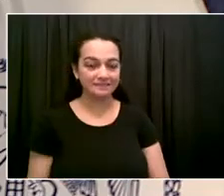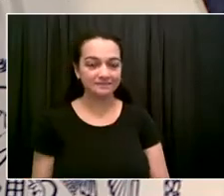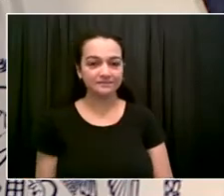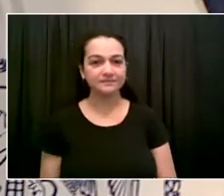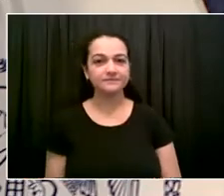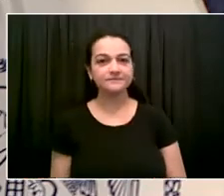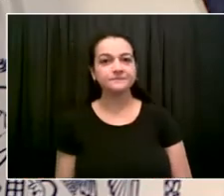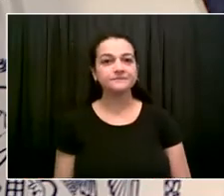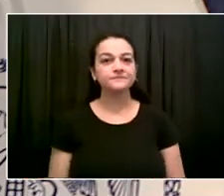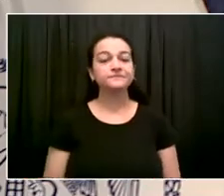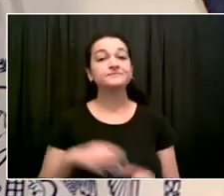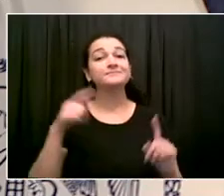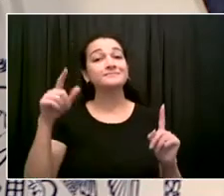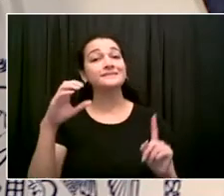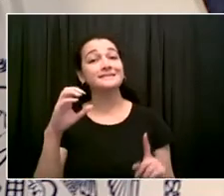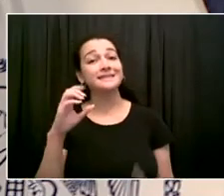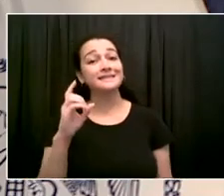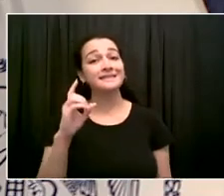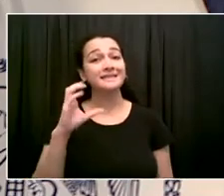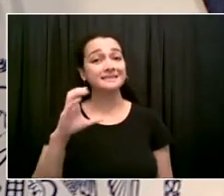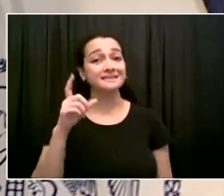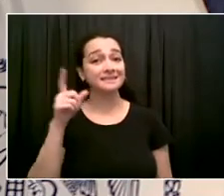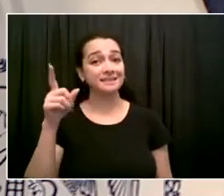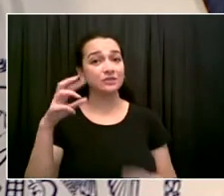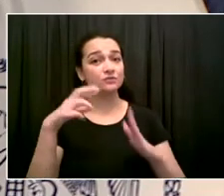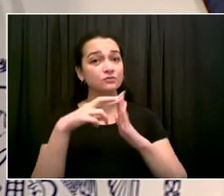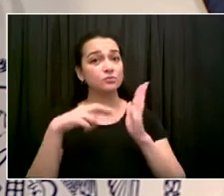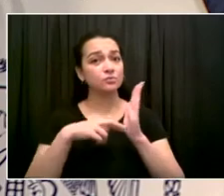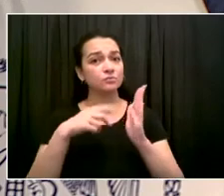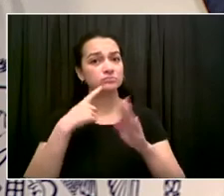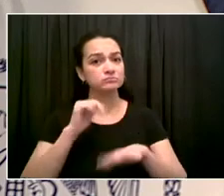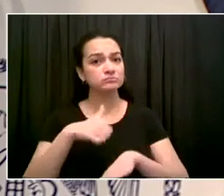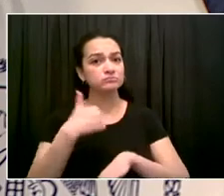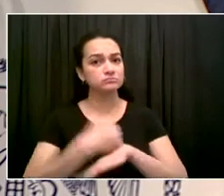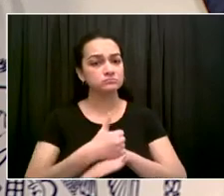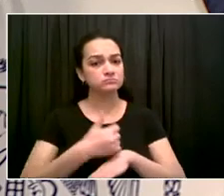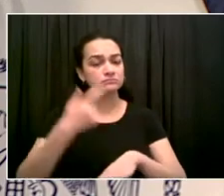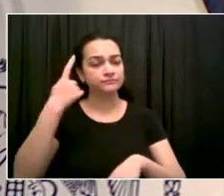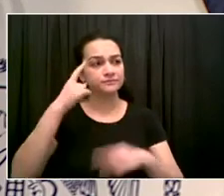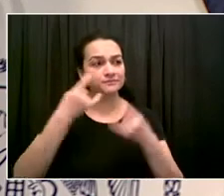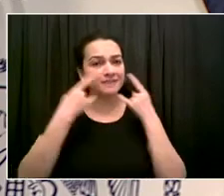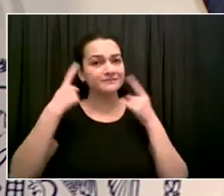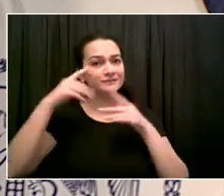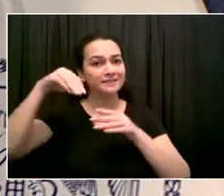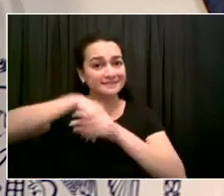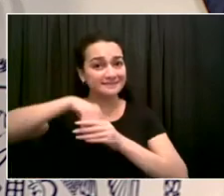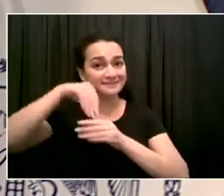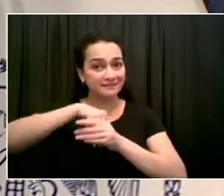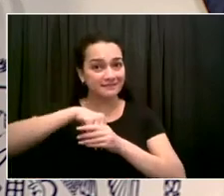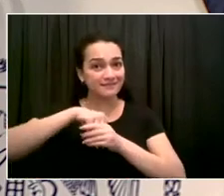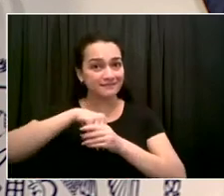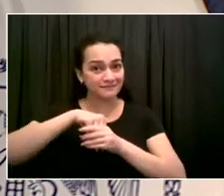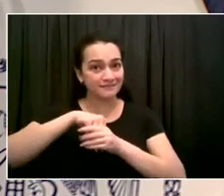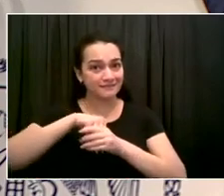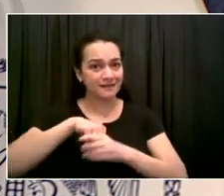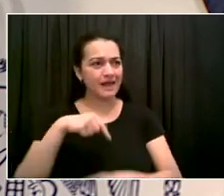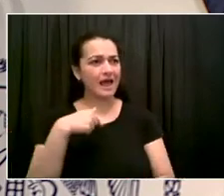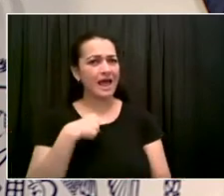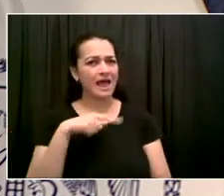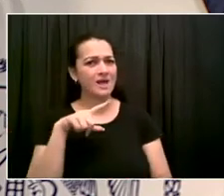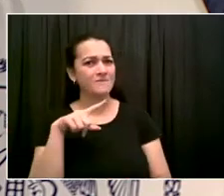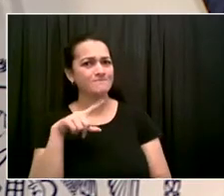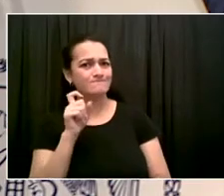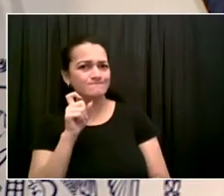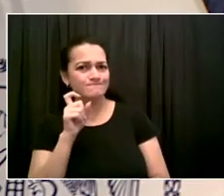people should wear masks indoors, can he explain why that's important? Because I feel like it's not to protect other